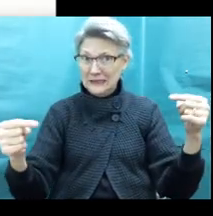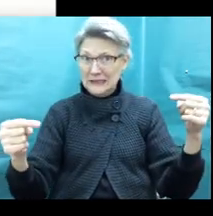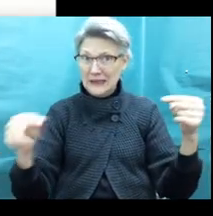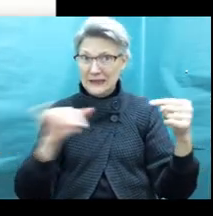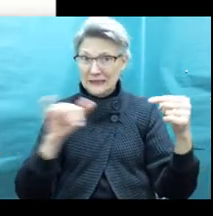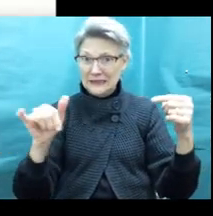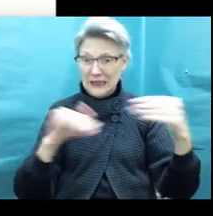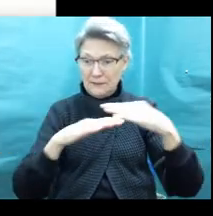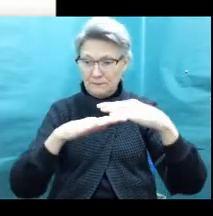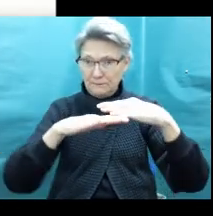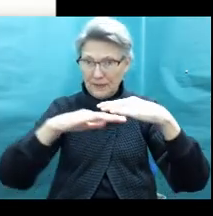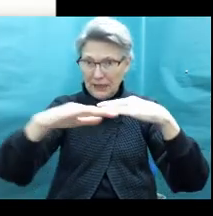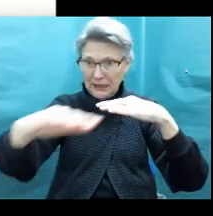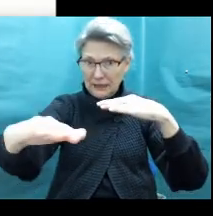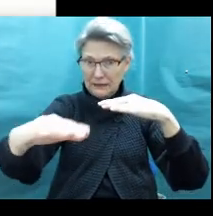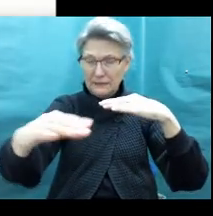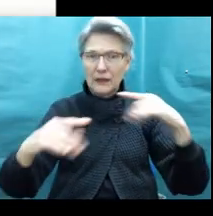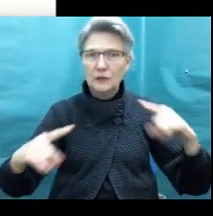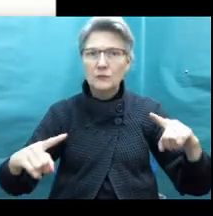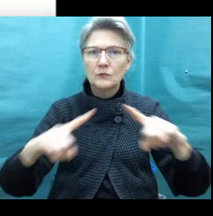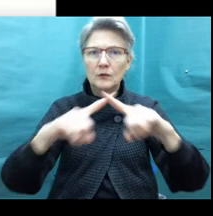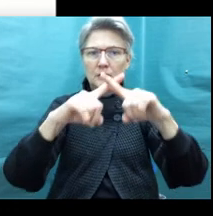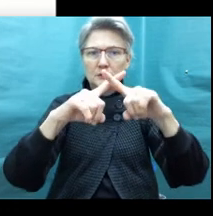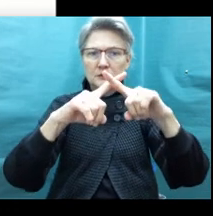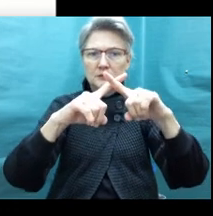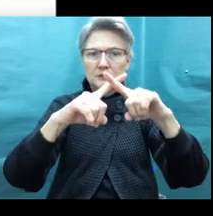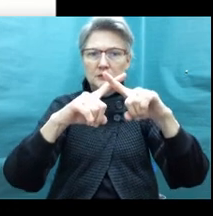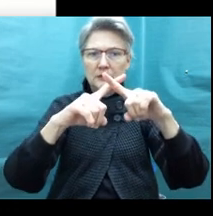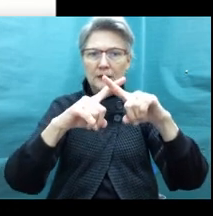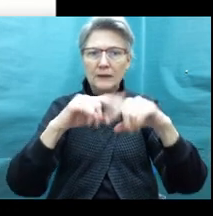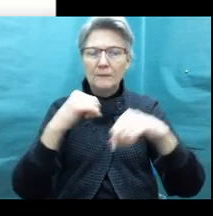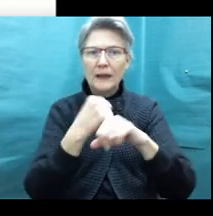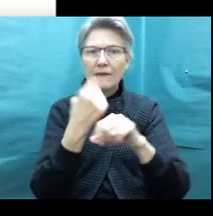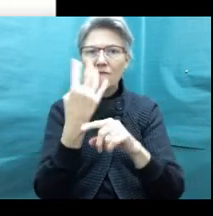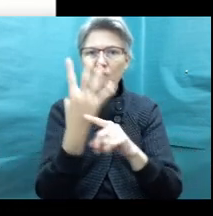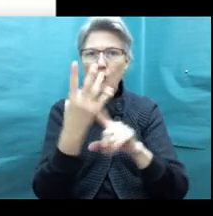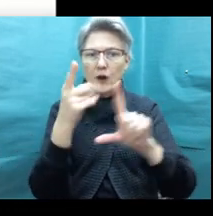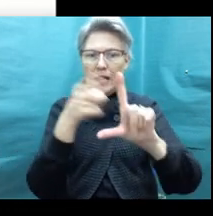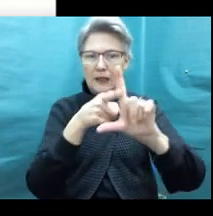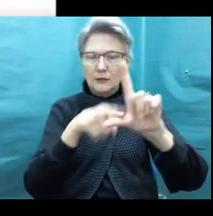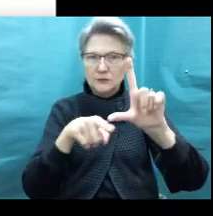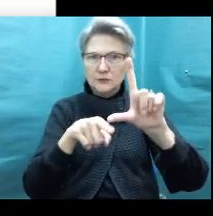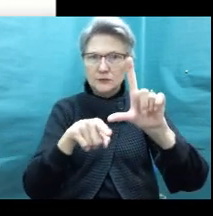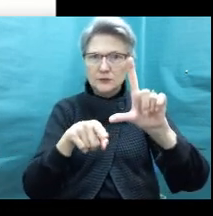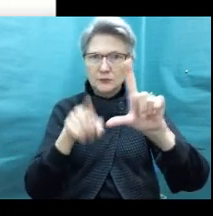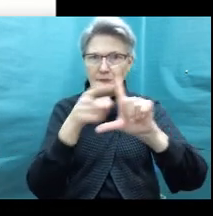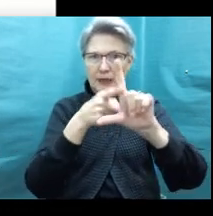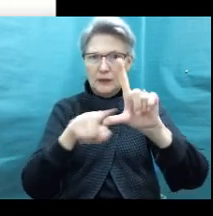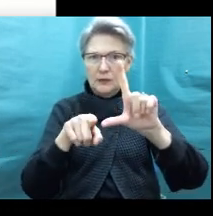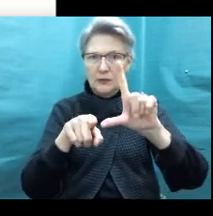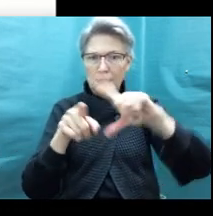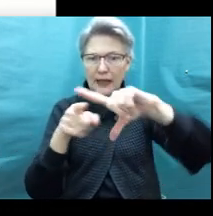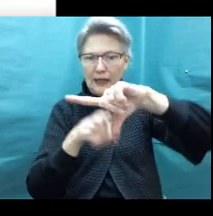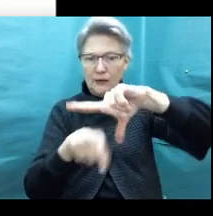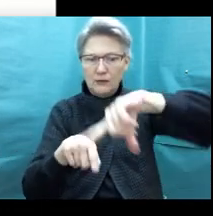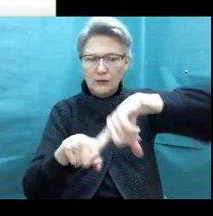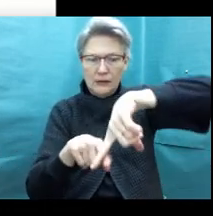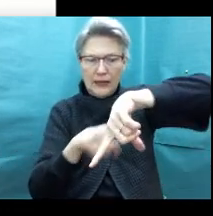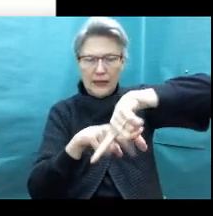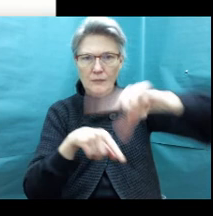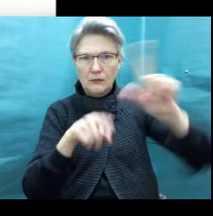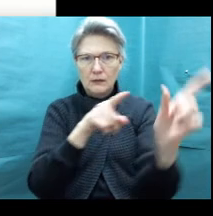at exactly one point. Intersecting lines form four angles. So you'll notice the difference between